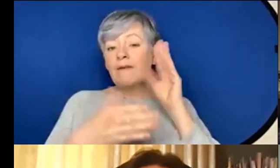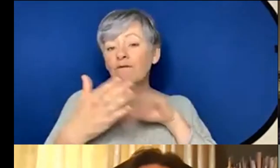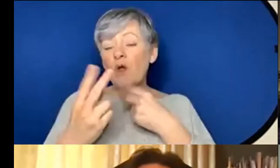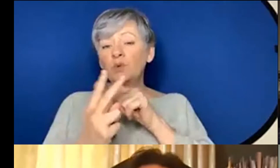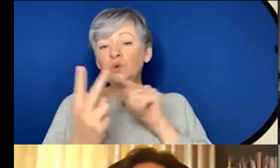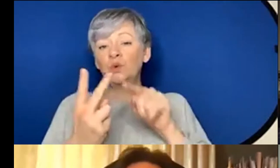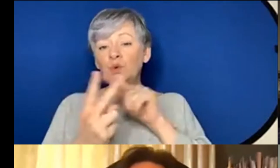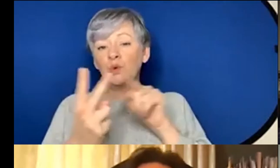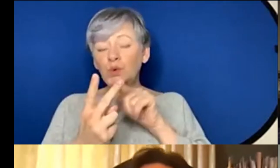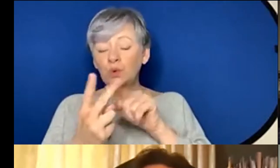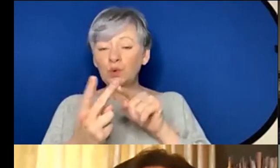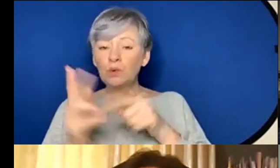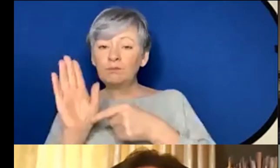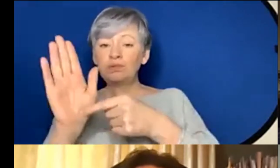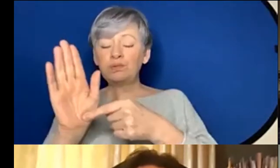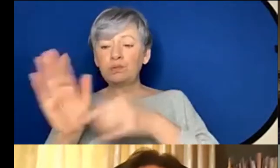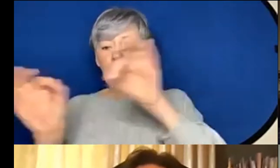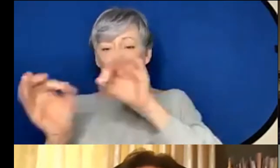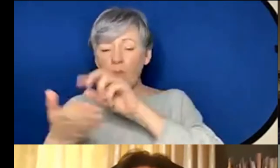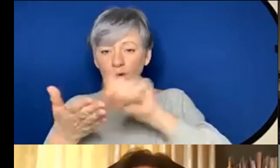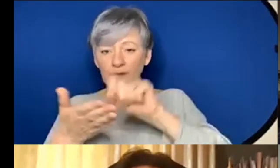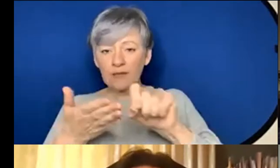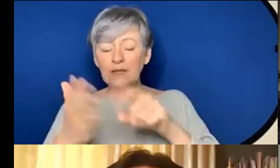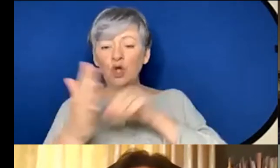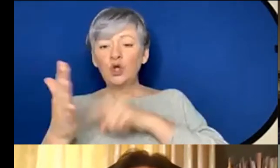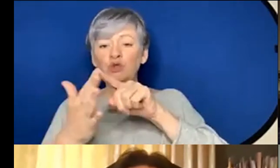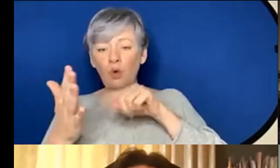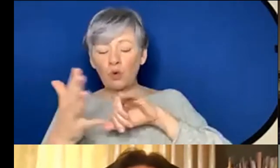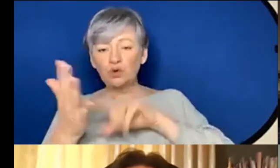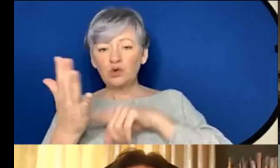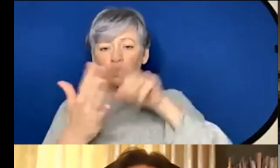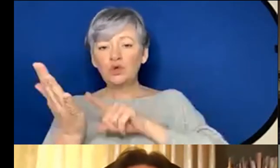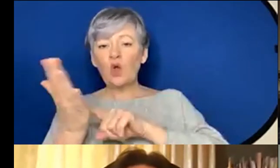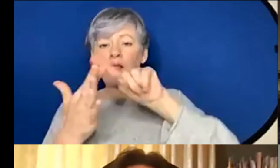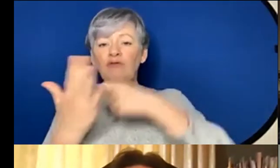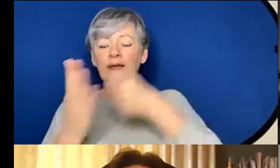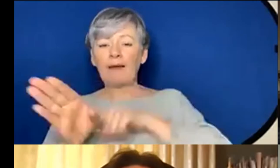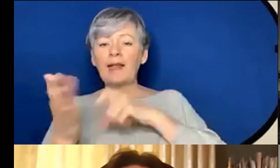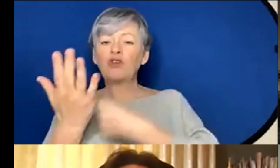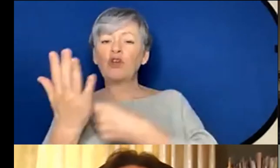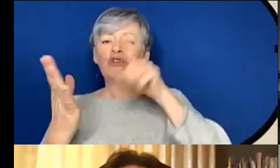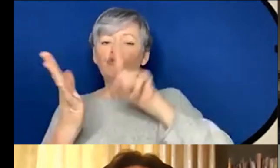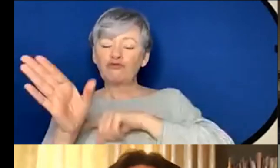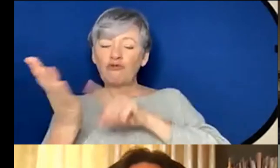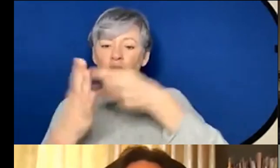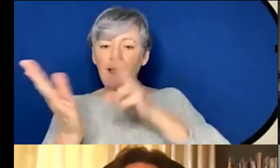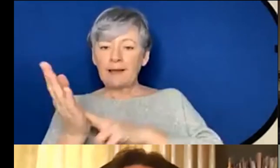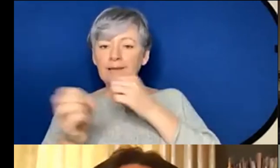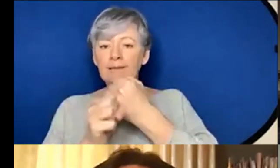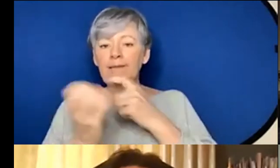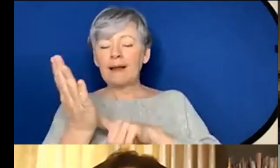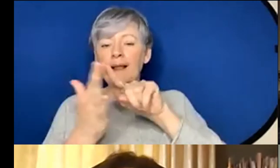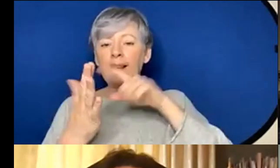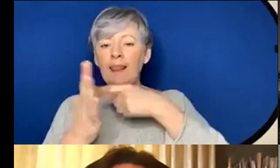of today's featured composers Joe Stollery and Rylan Gleave I won't give you a long